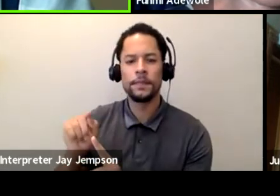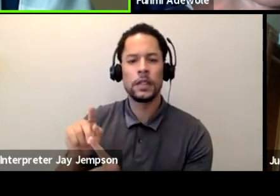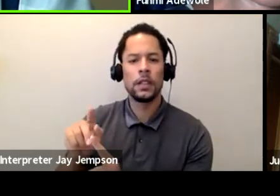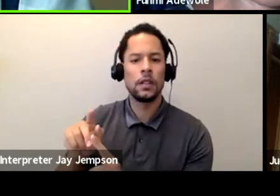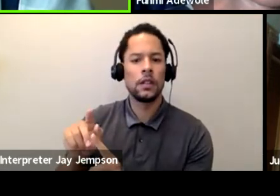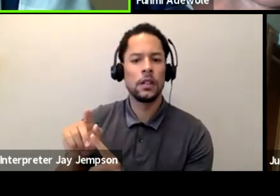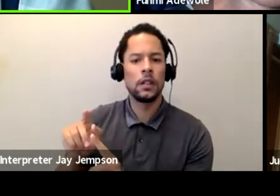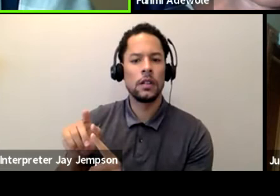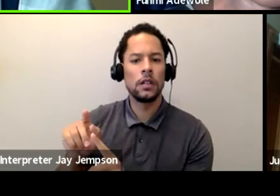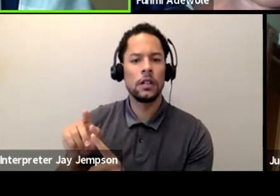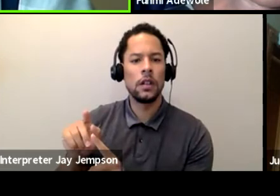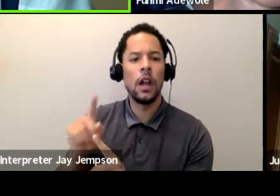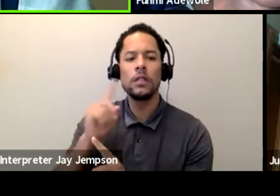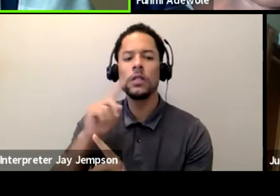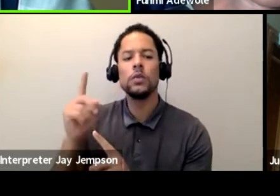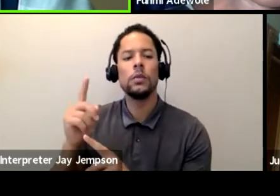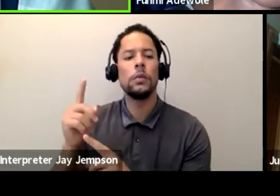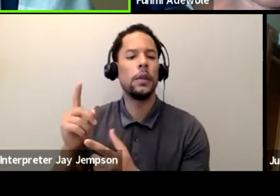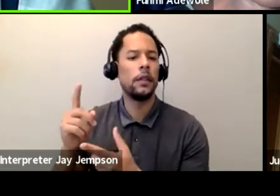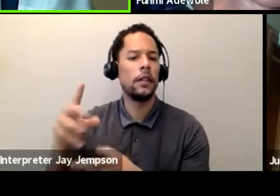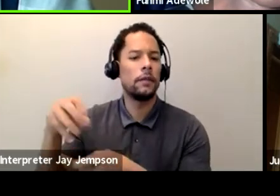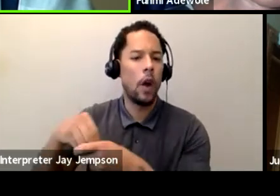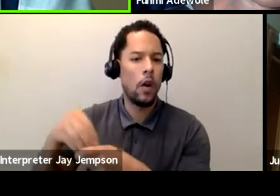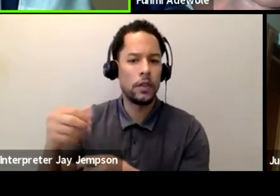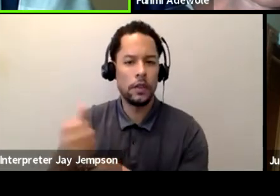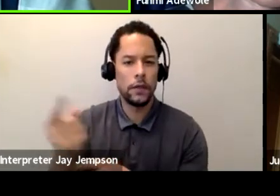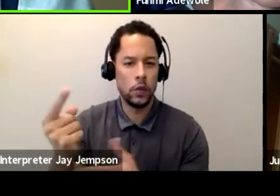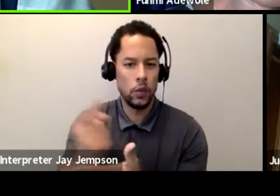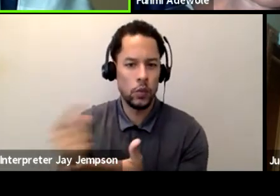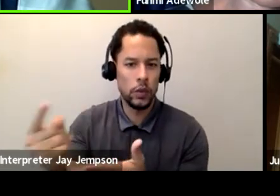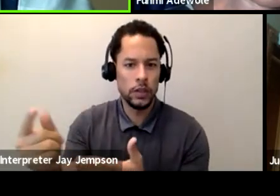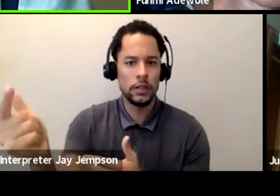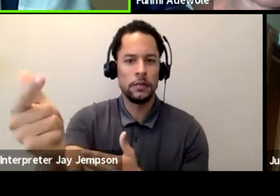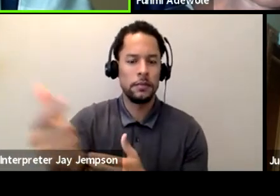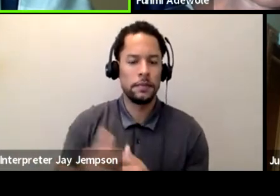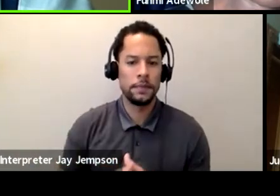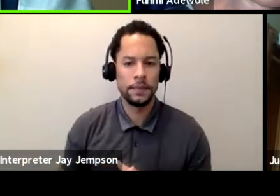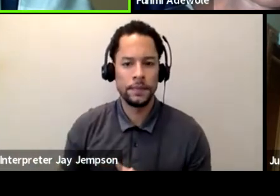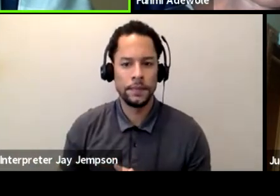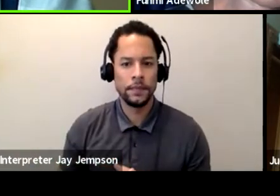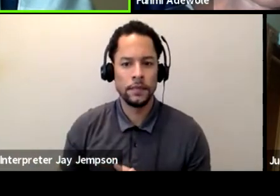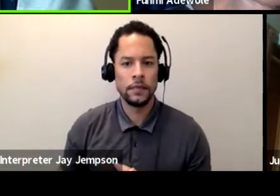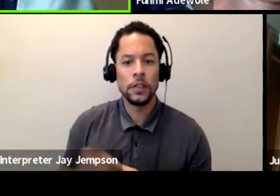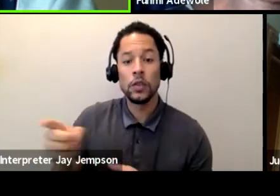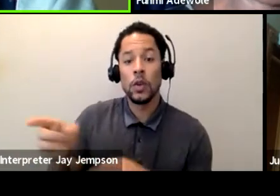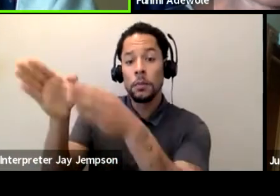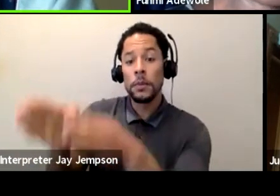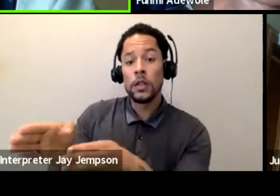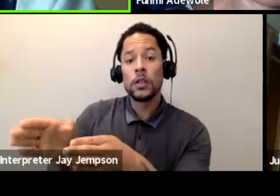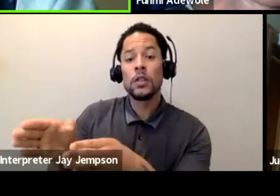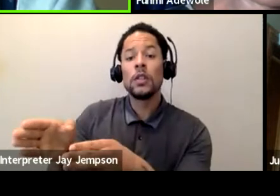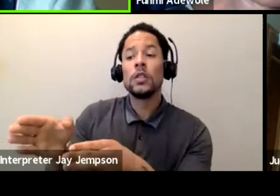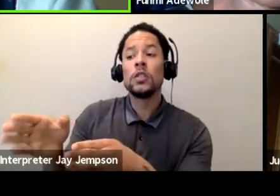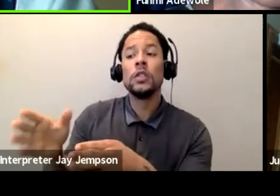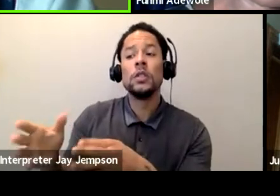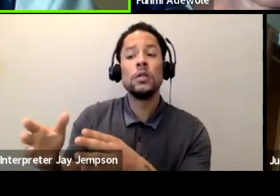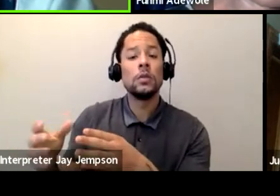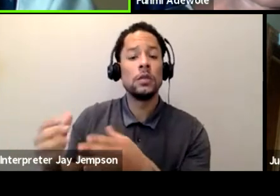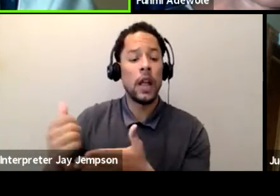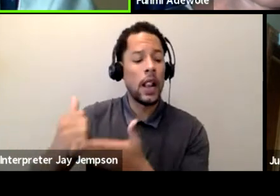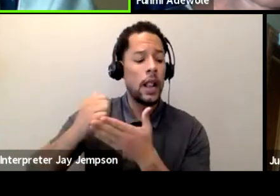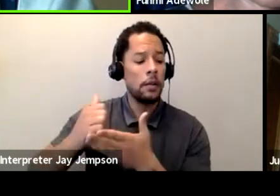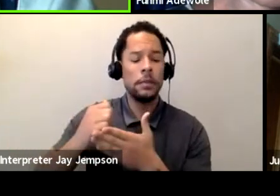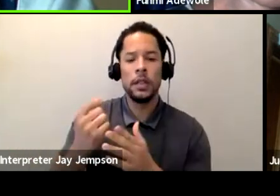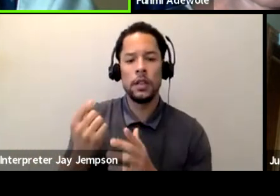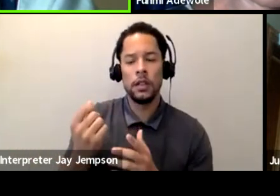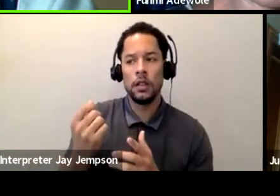of a play in just making sure that I was asking the actors the right questions, not just myself,